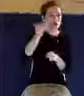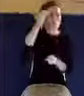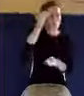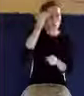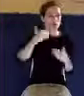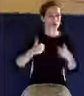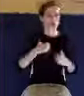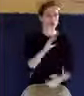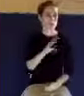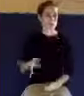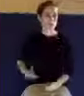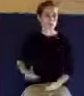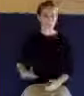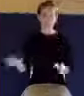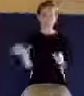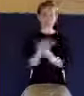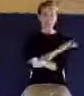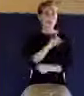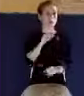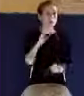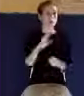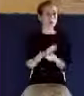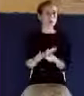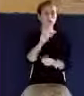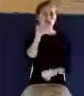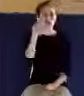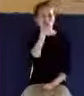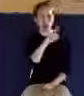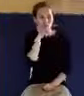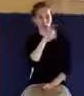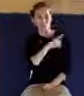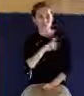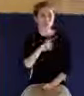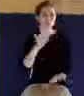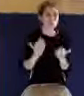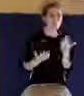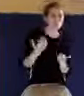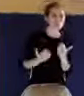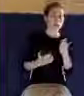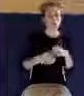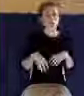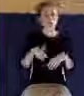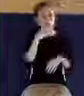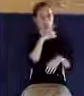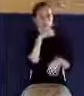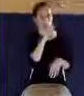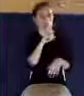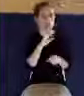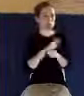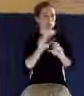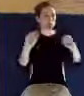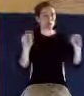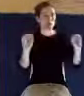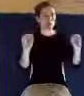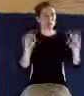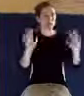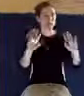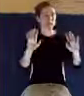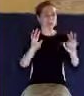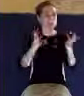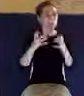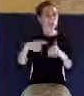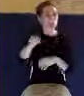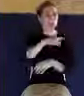certainty, not a false assurance, but an absolute assurance that you know Jesus Christ,